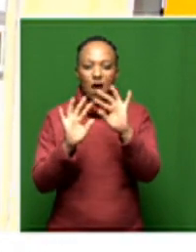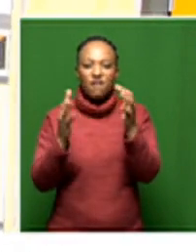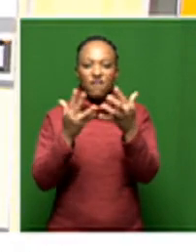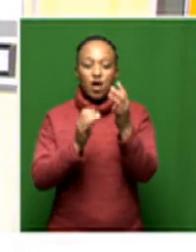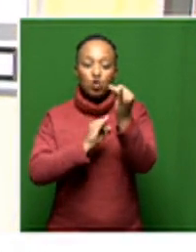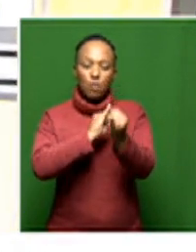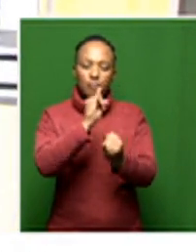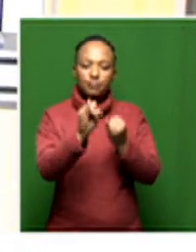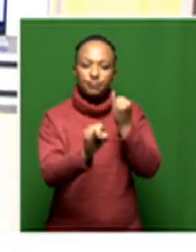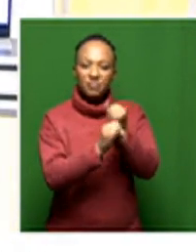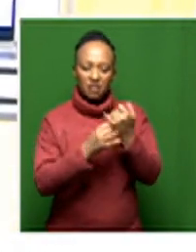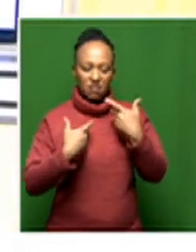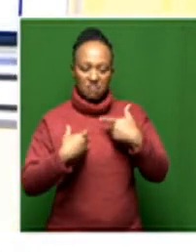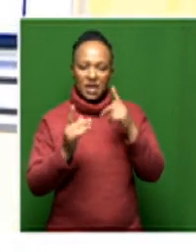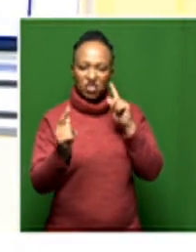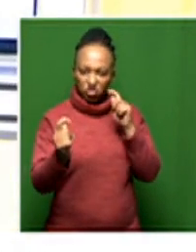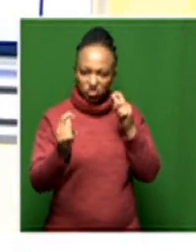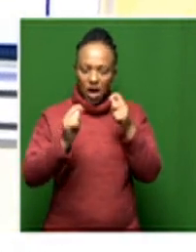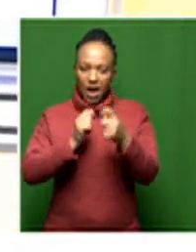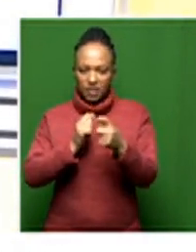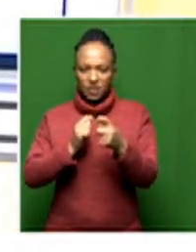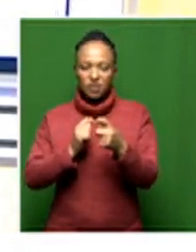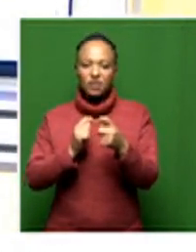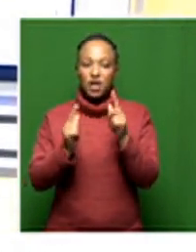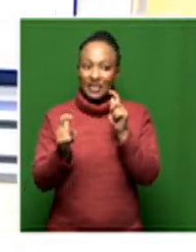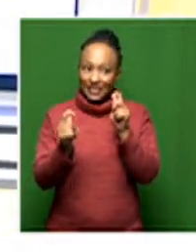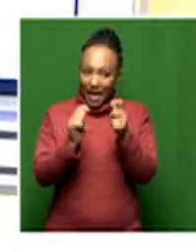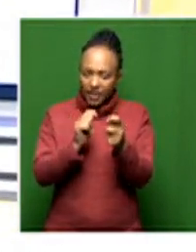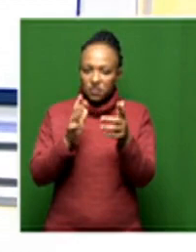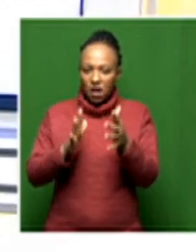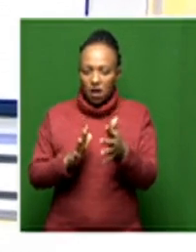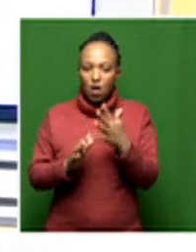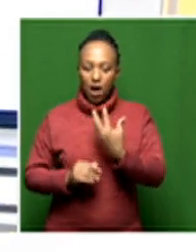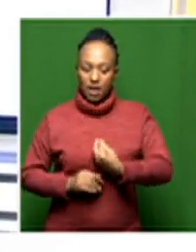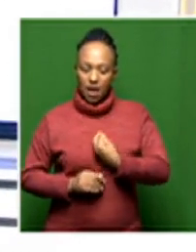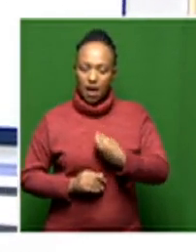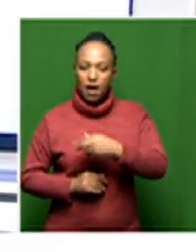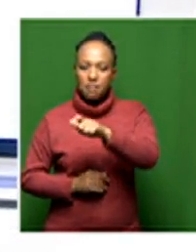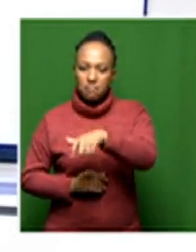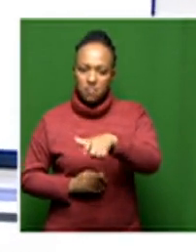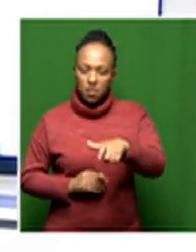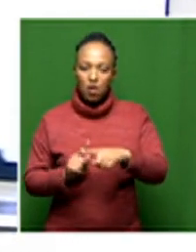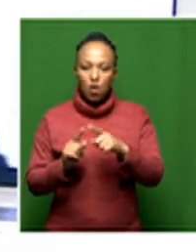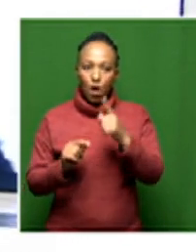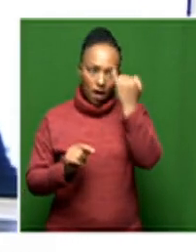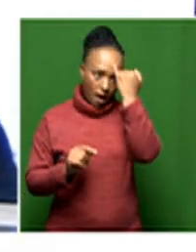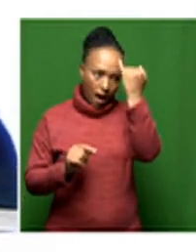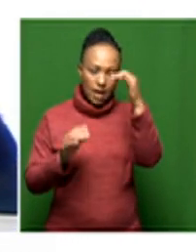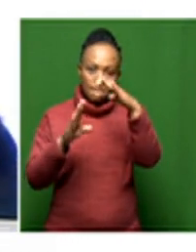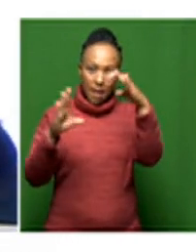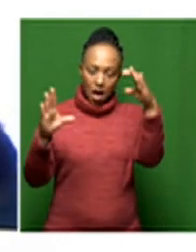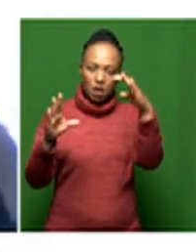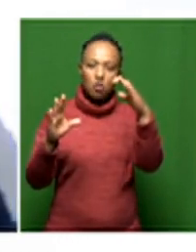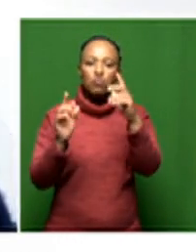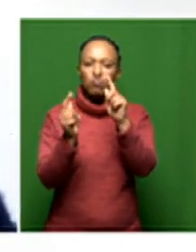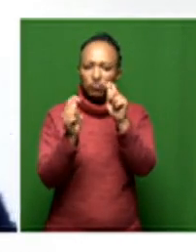global change maker that's how they'd like to describe us global change makers young individuals with big ideas changing the